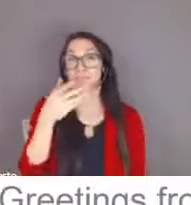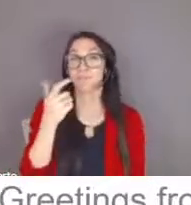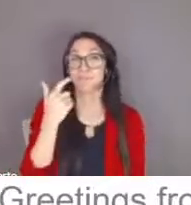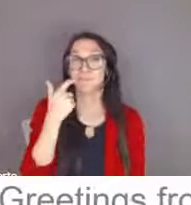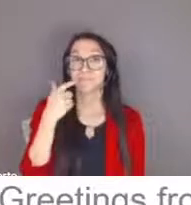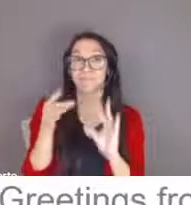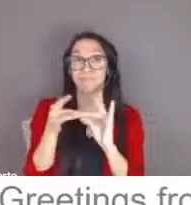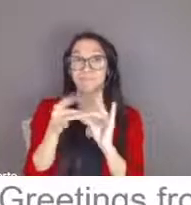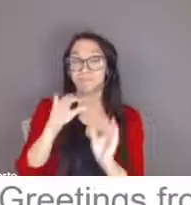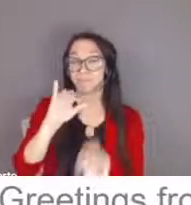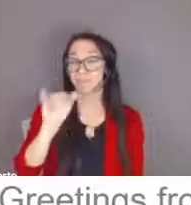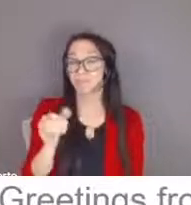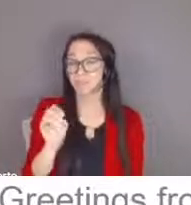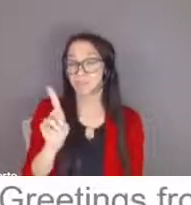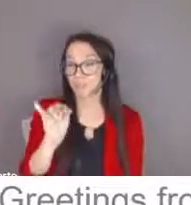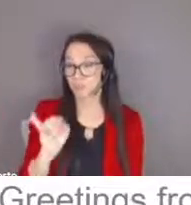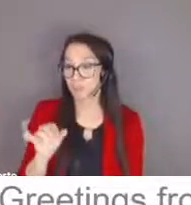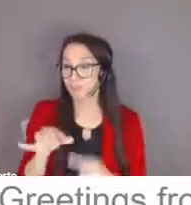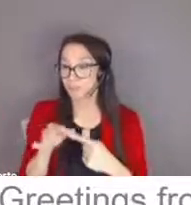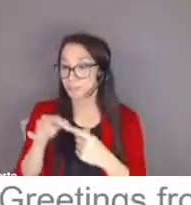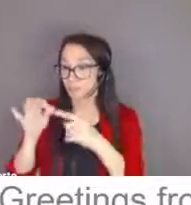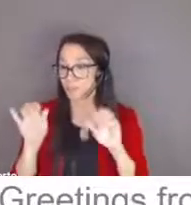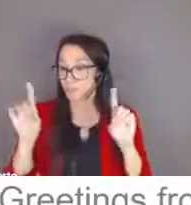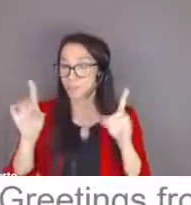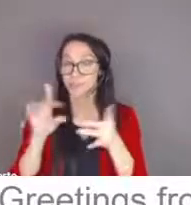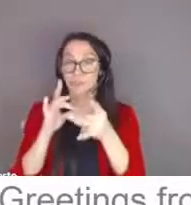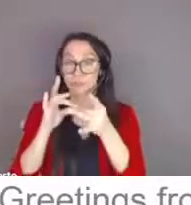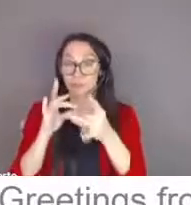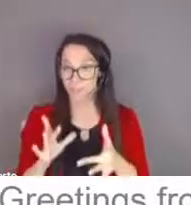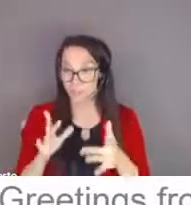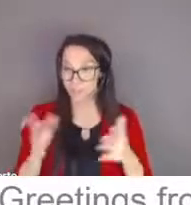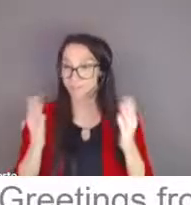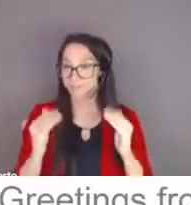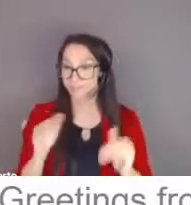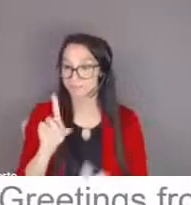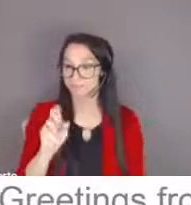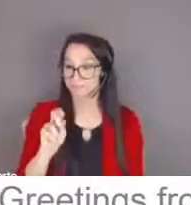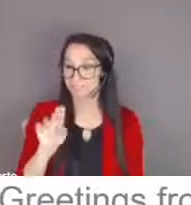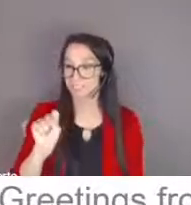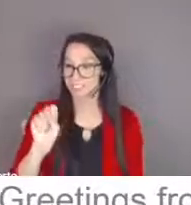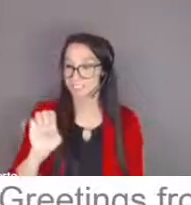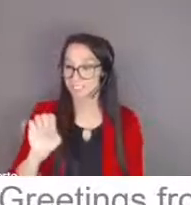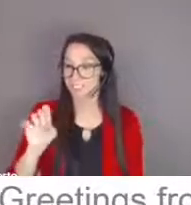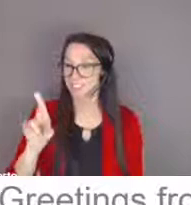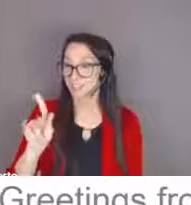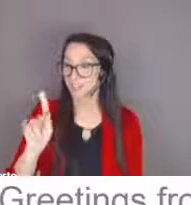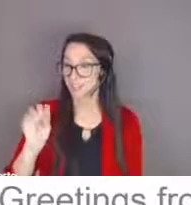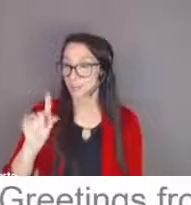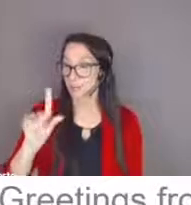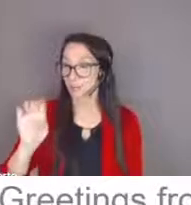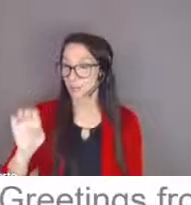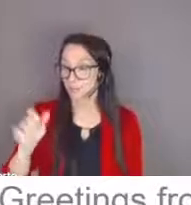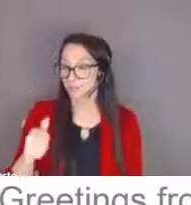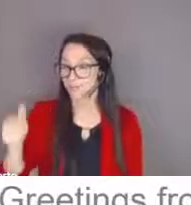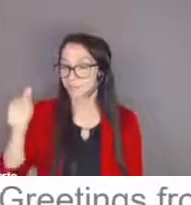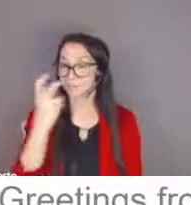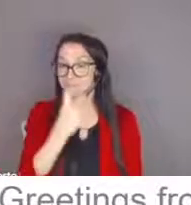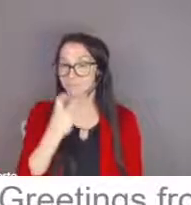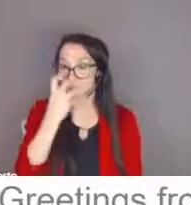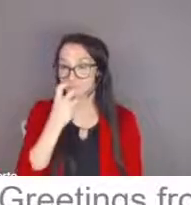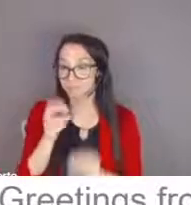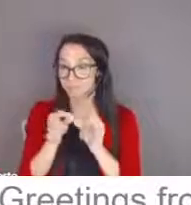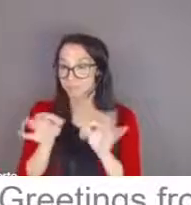set herself she's the special education coordinator denise coley the chief speech and language pathologist